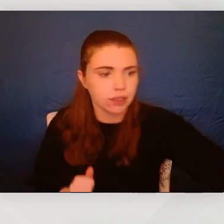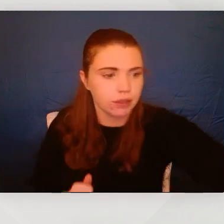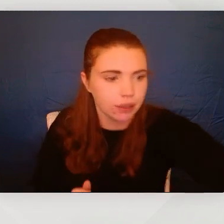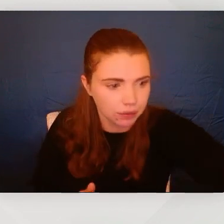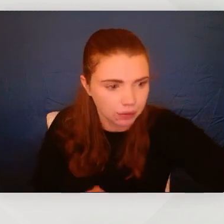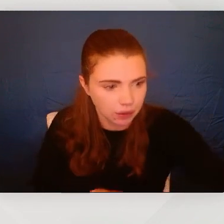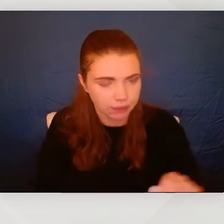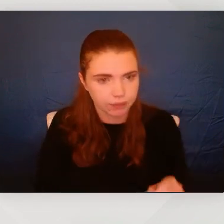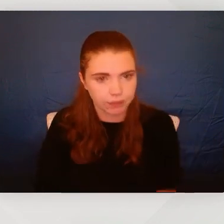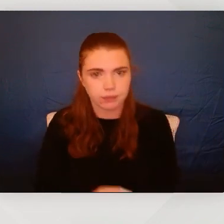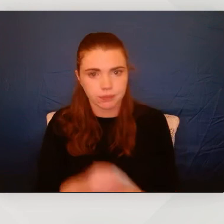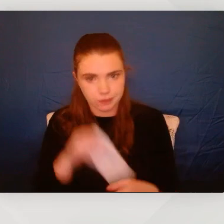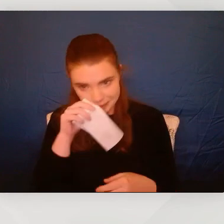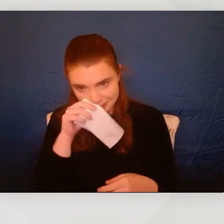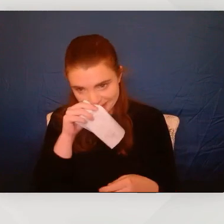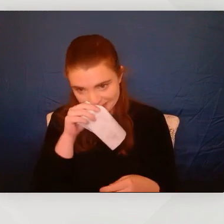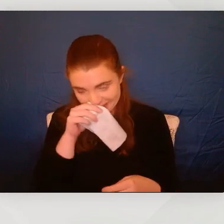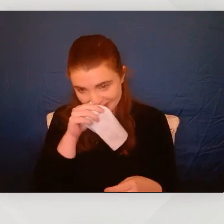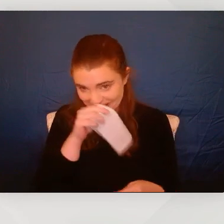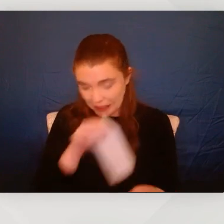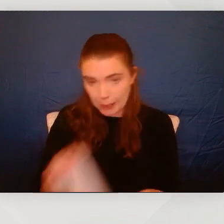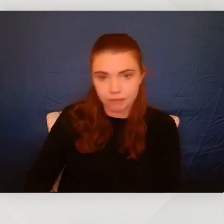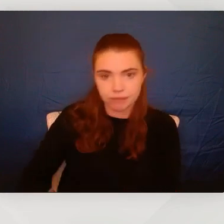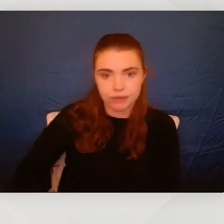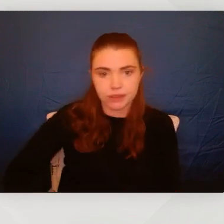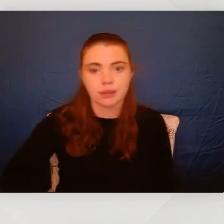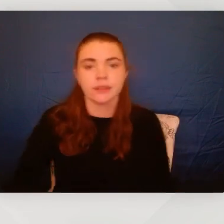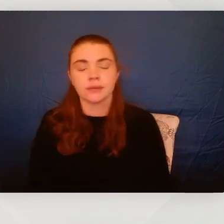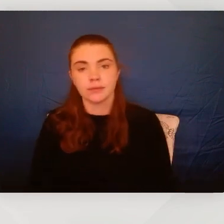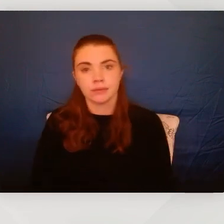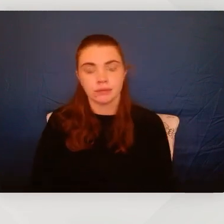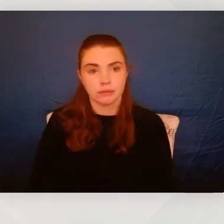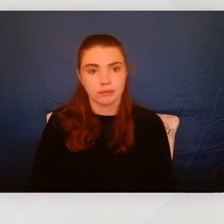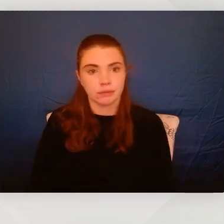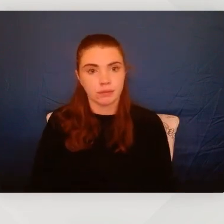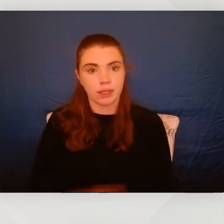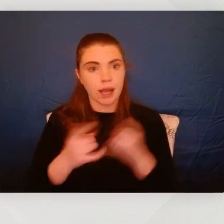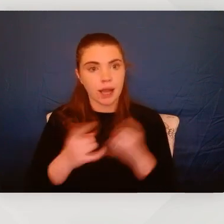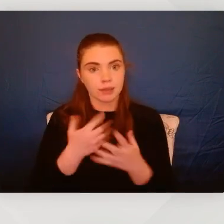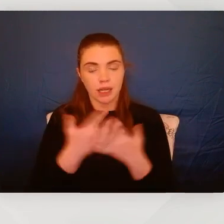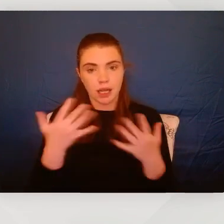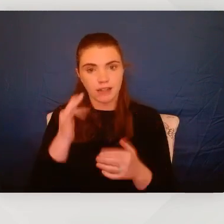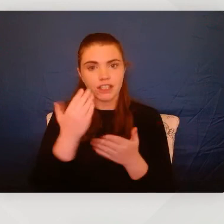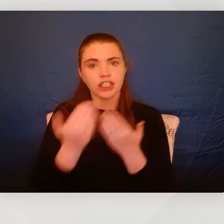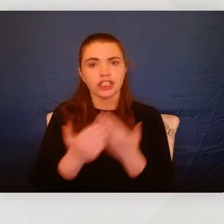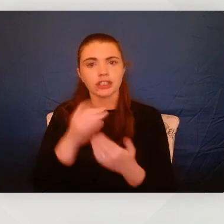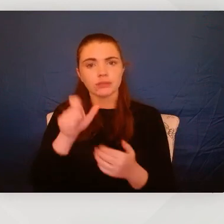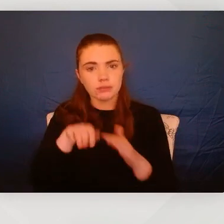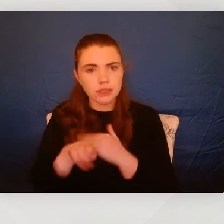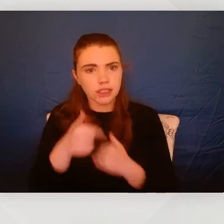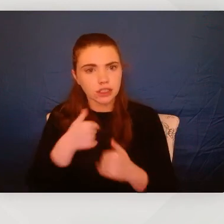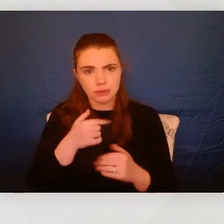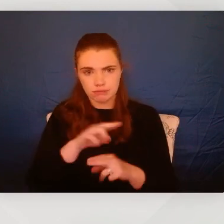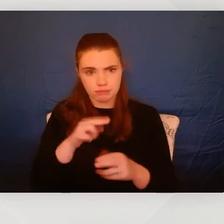In most scenarios, because it happens to me a lot, there's no guarantee when a human person comes in to me that they're going to want to talk.